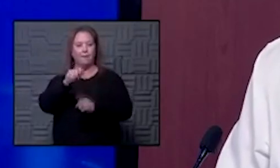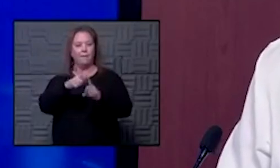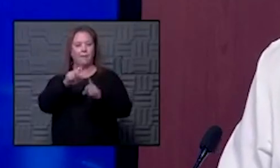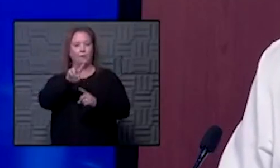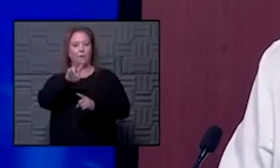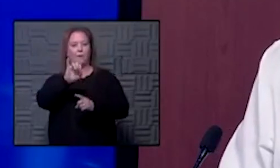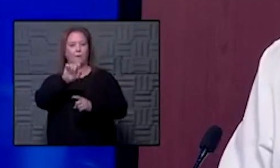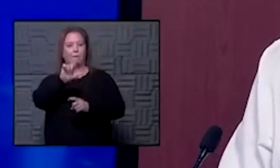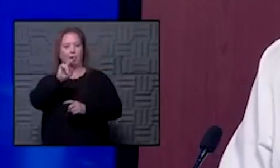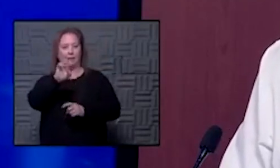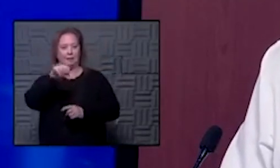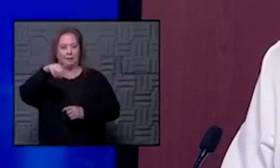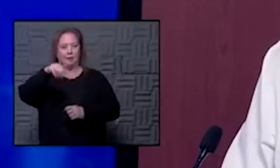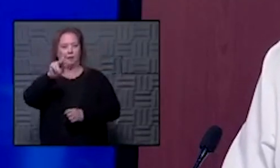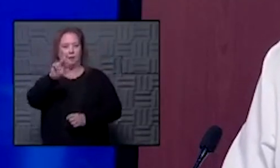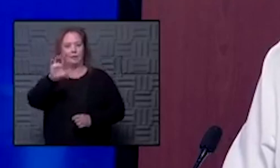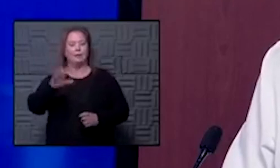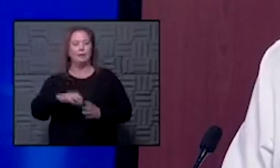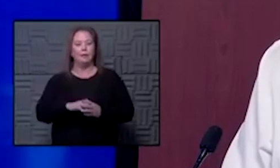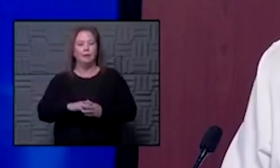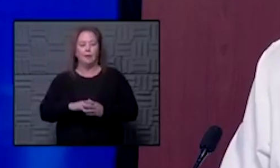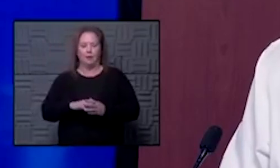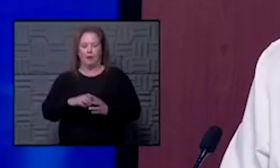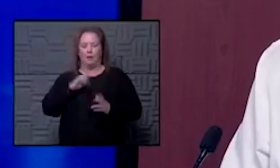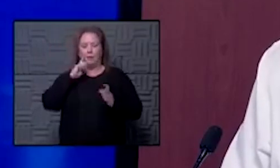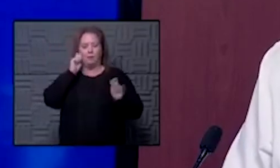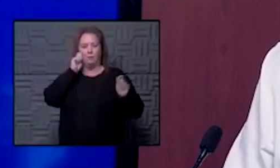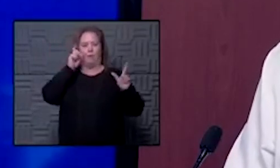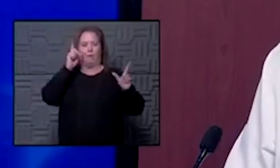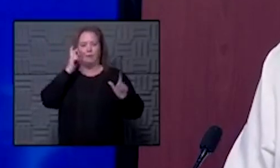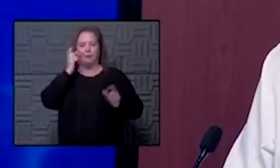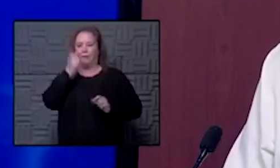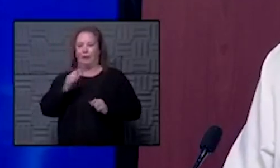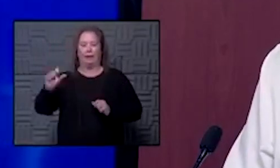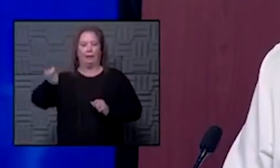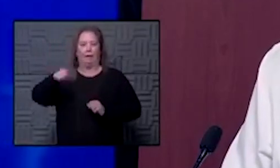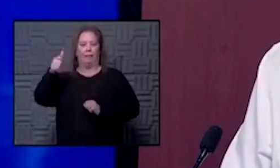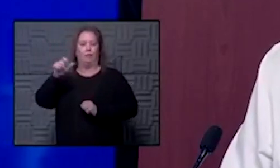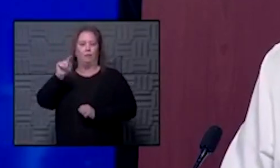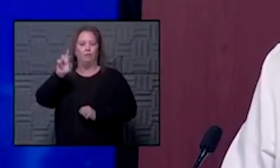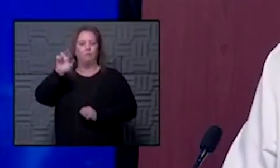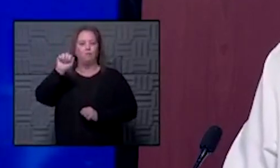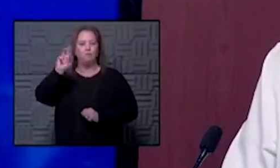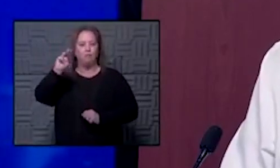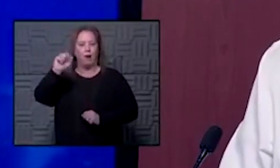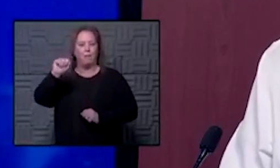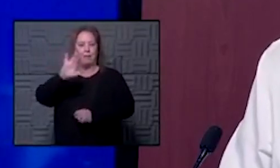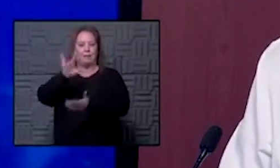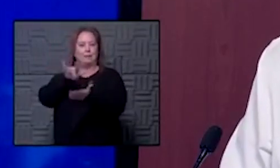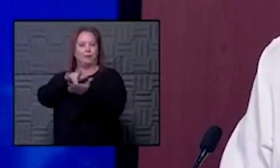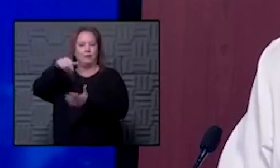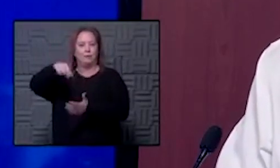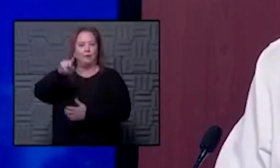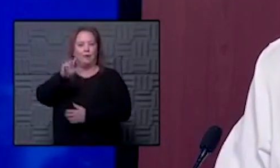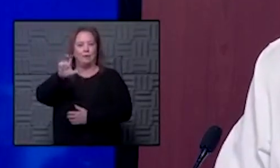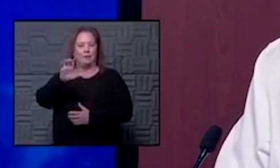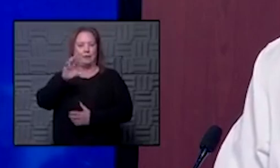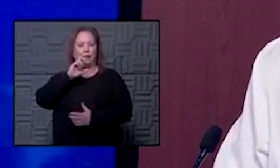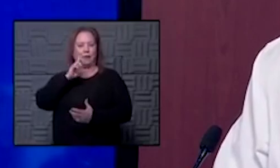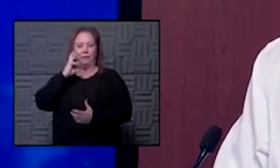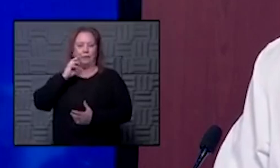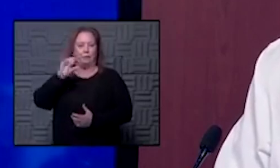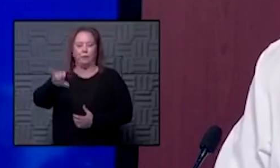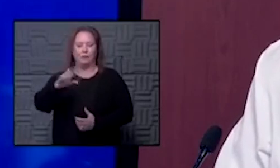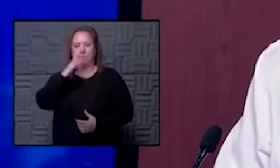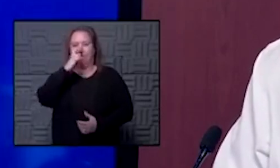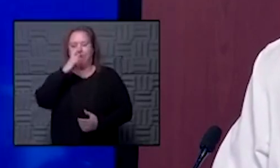in in our city and i would be very very surprised if any of the other trauma centers uh in the metro have found themselves in